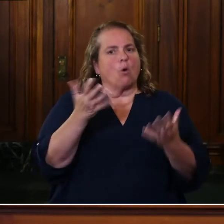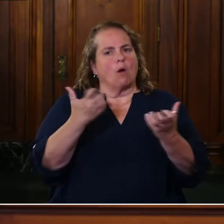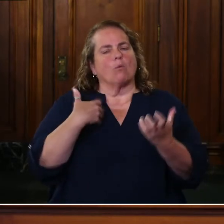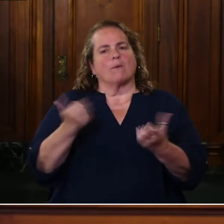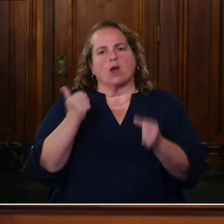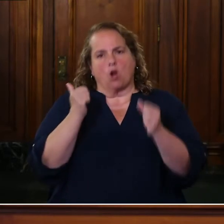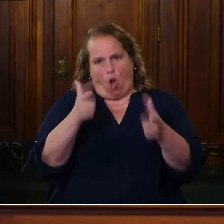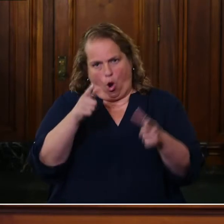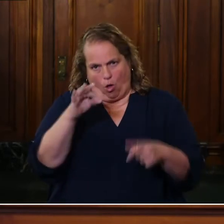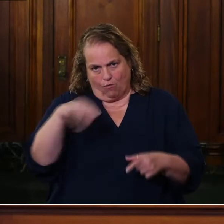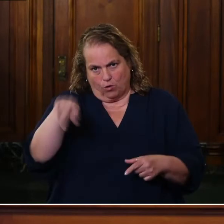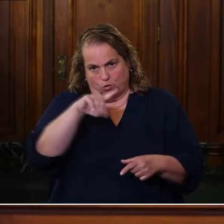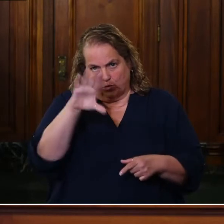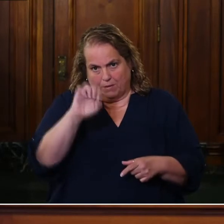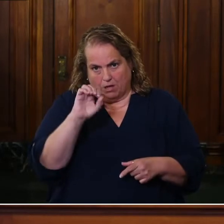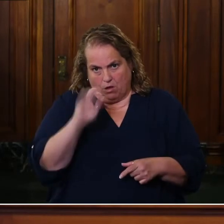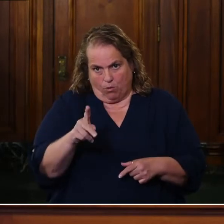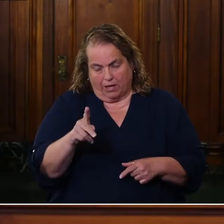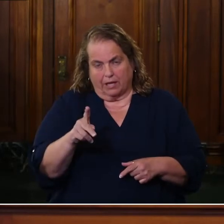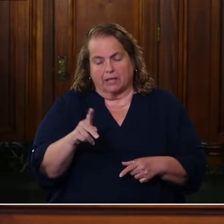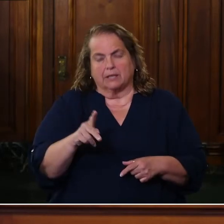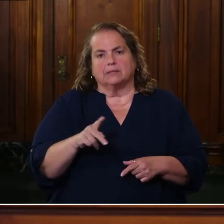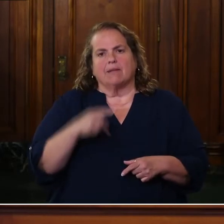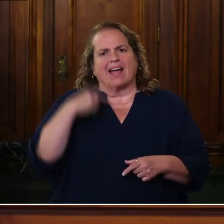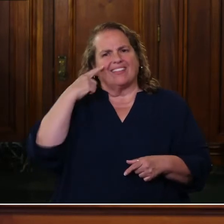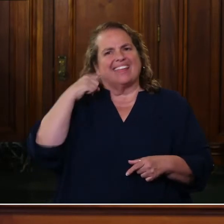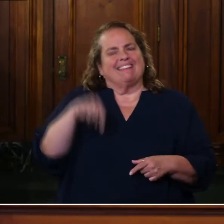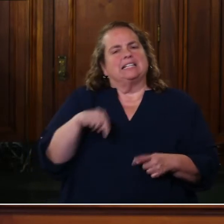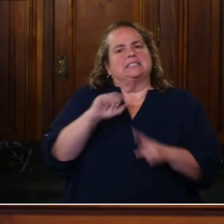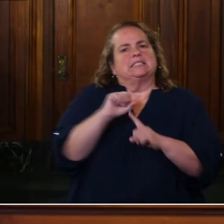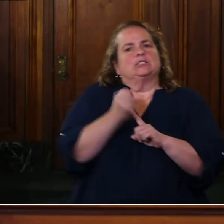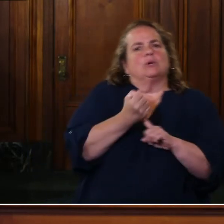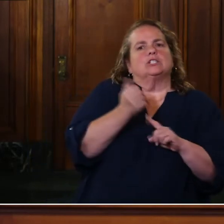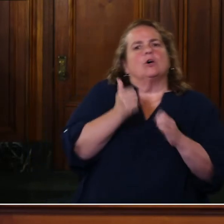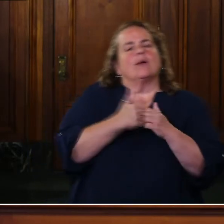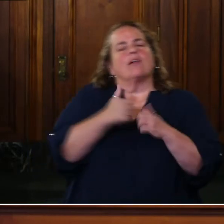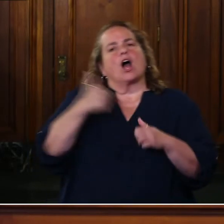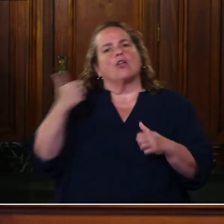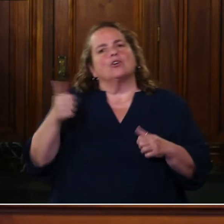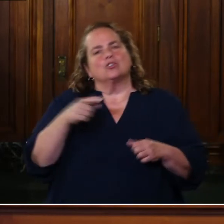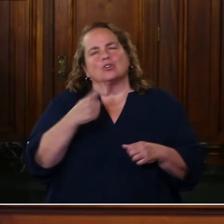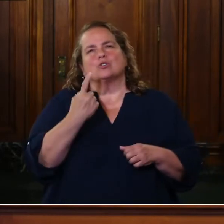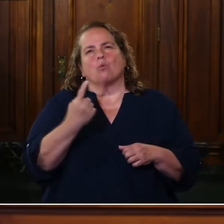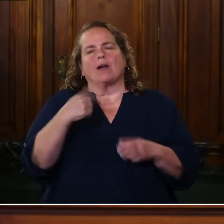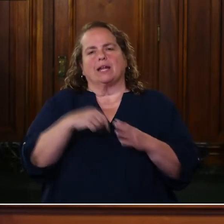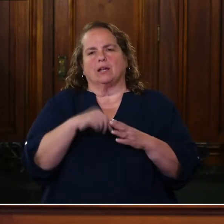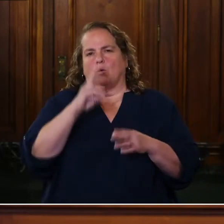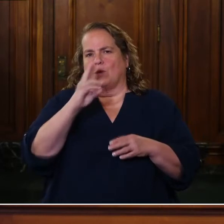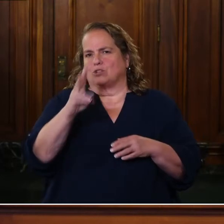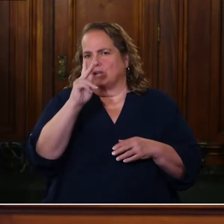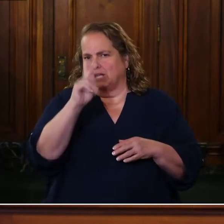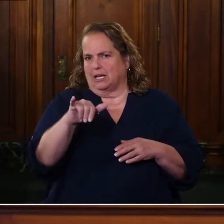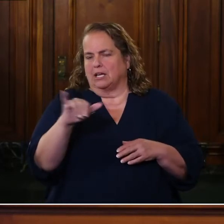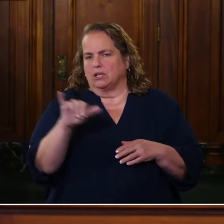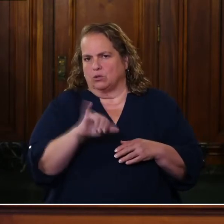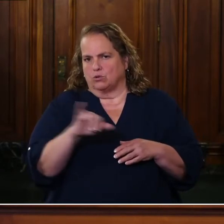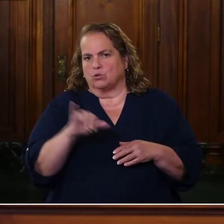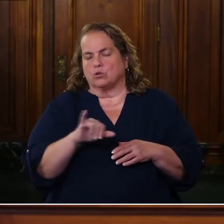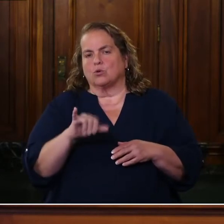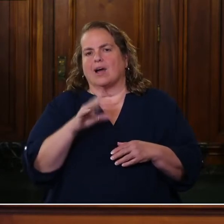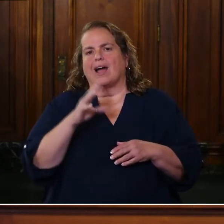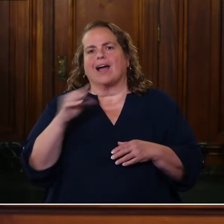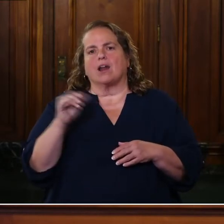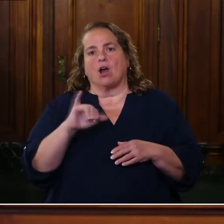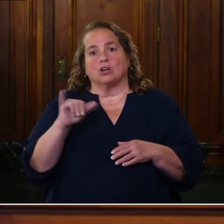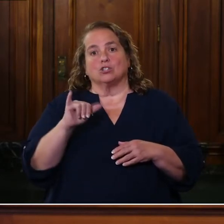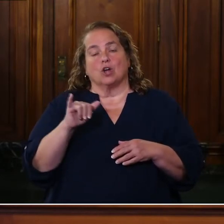okay. I think this situation, along with some others, there was one in, in Western Kentucky, and along with